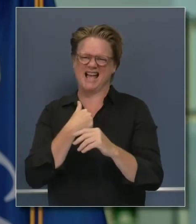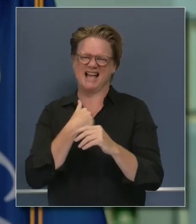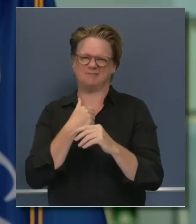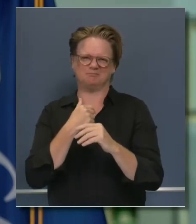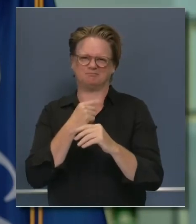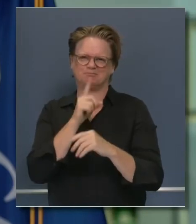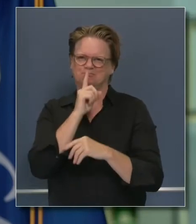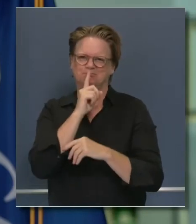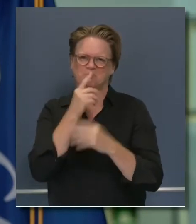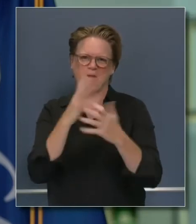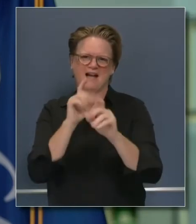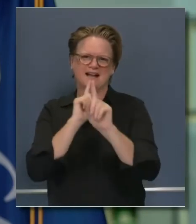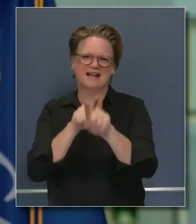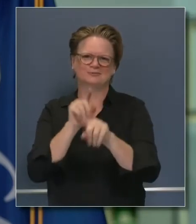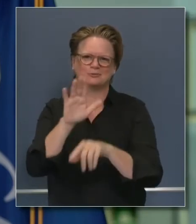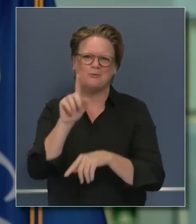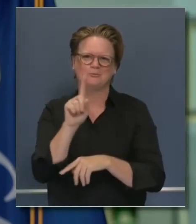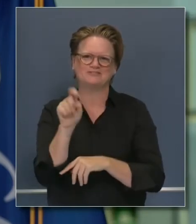News.